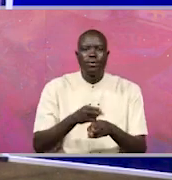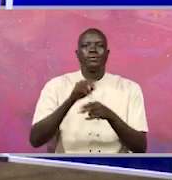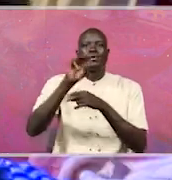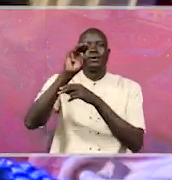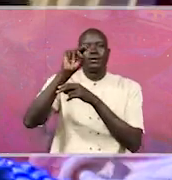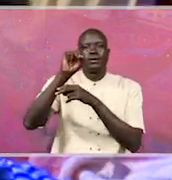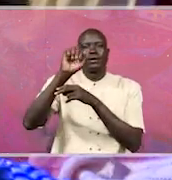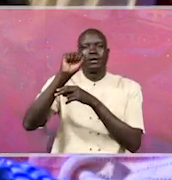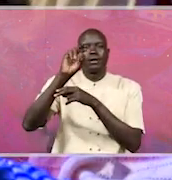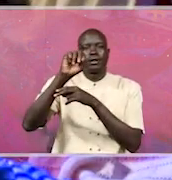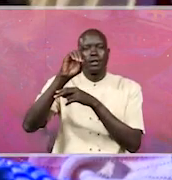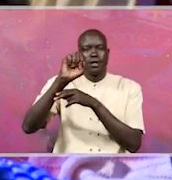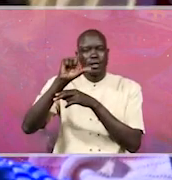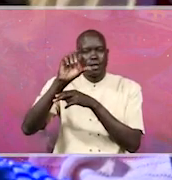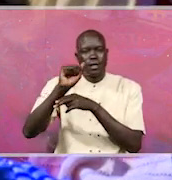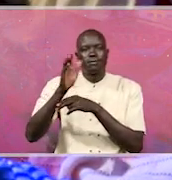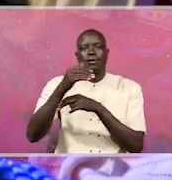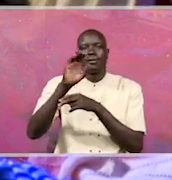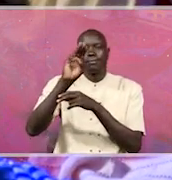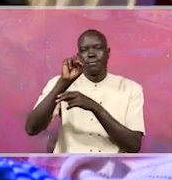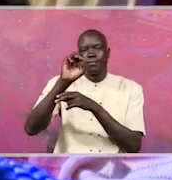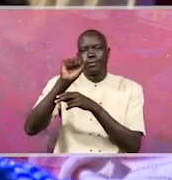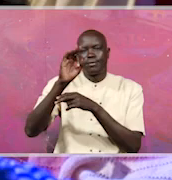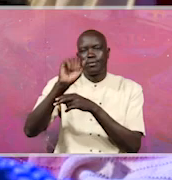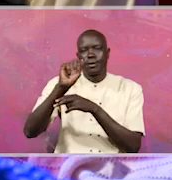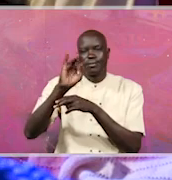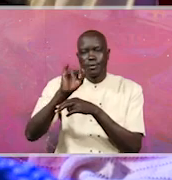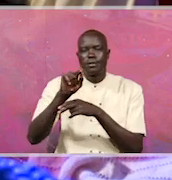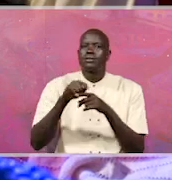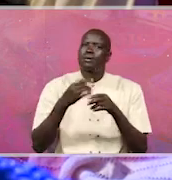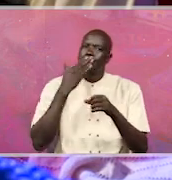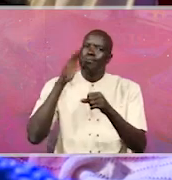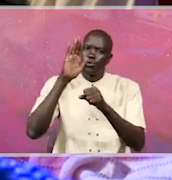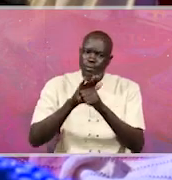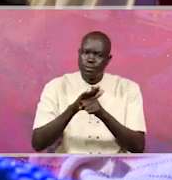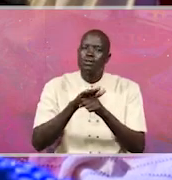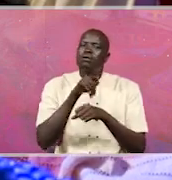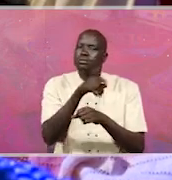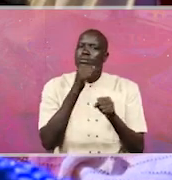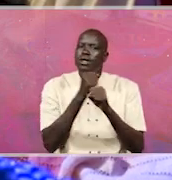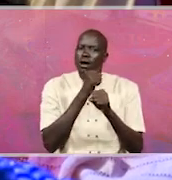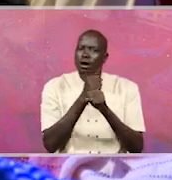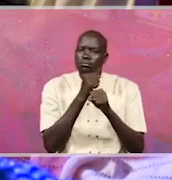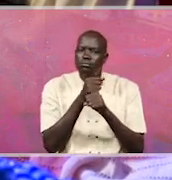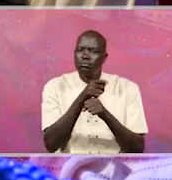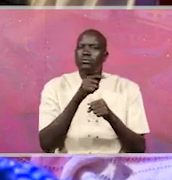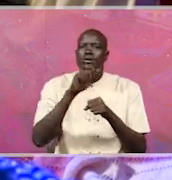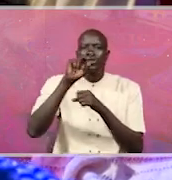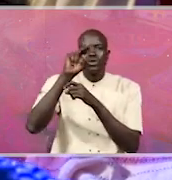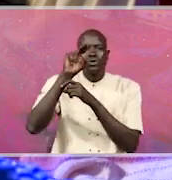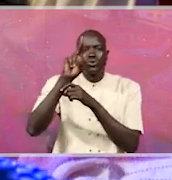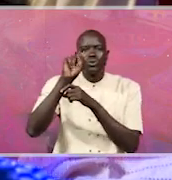they would follow up that case so that those employees will get their money from